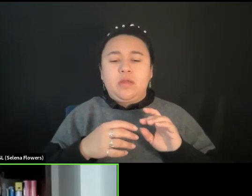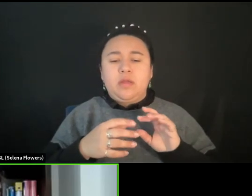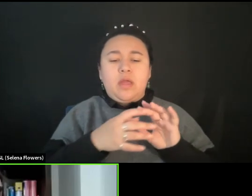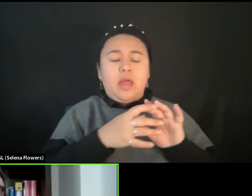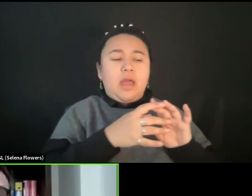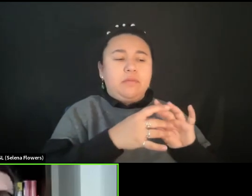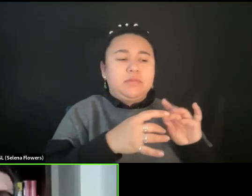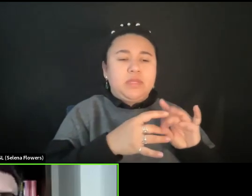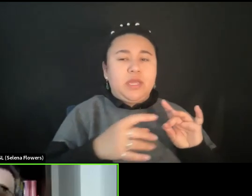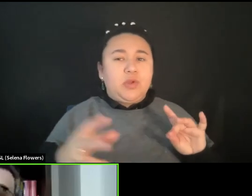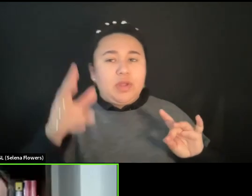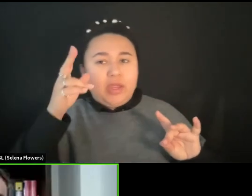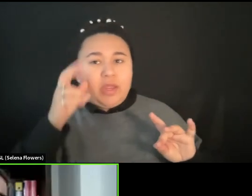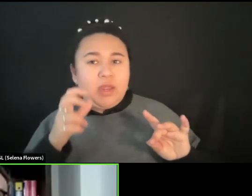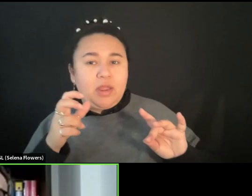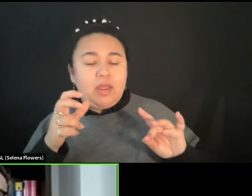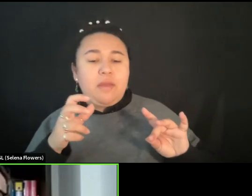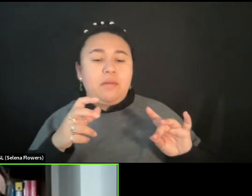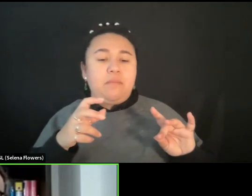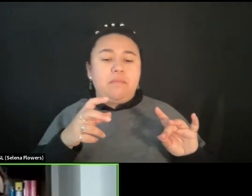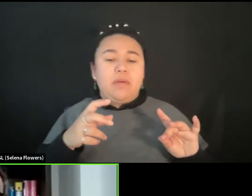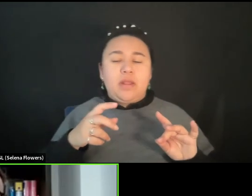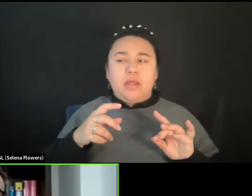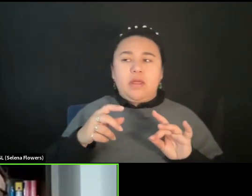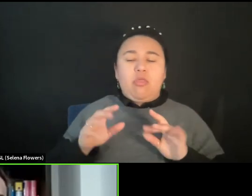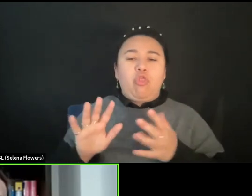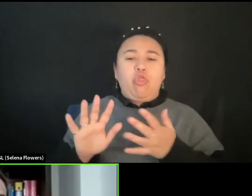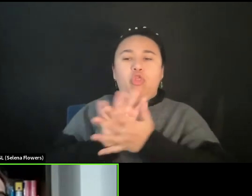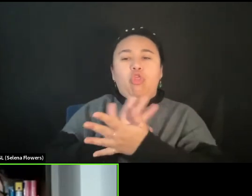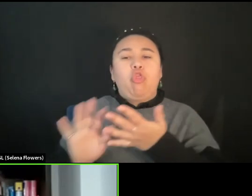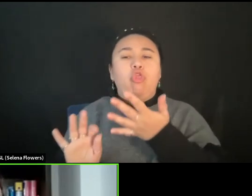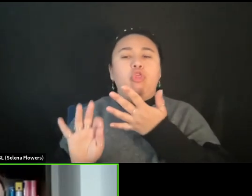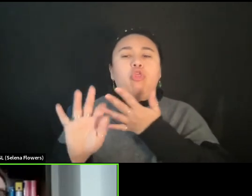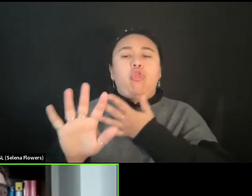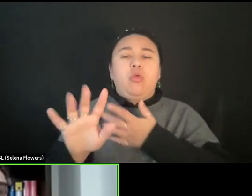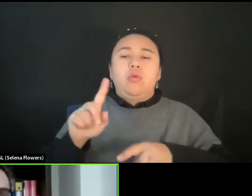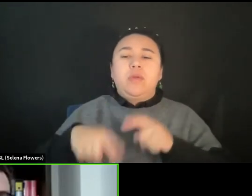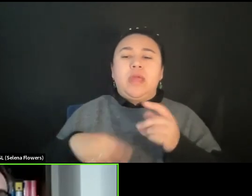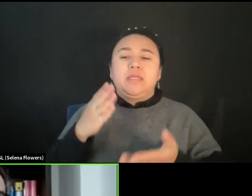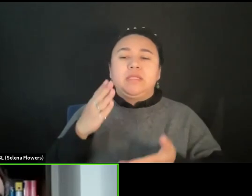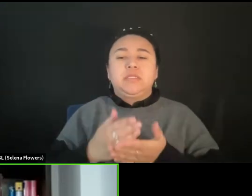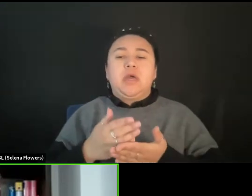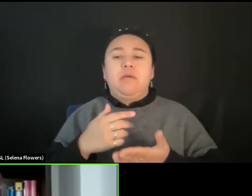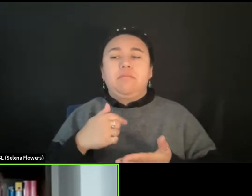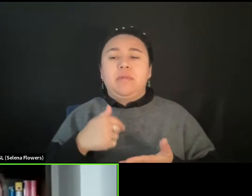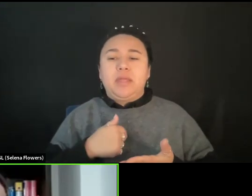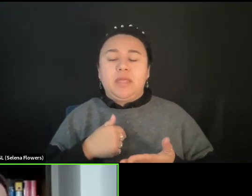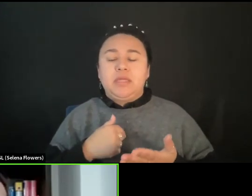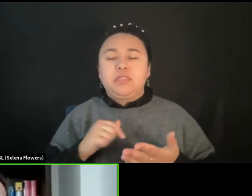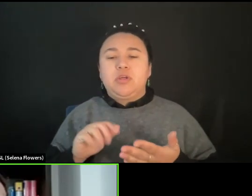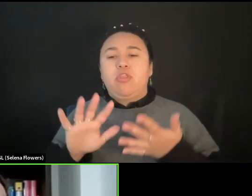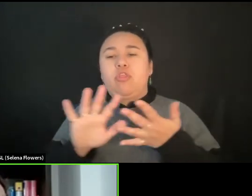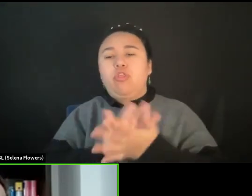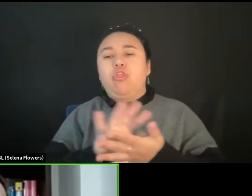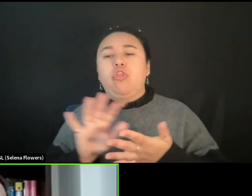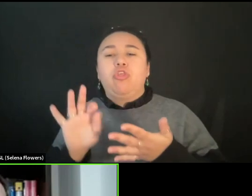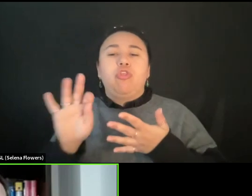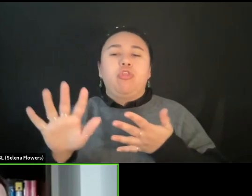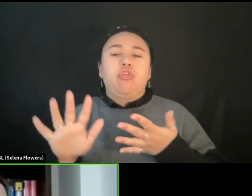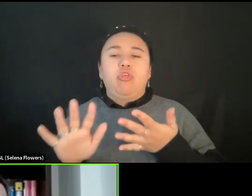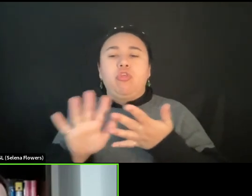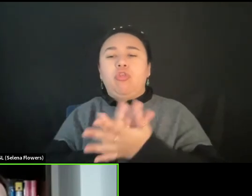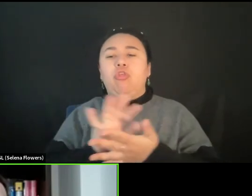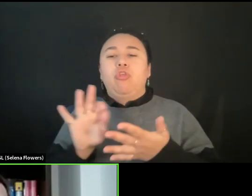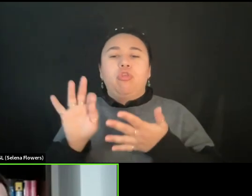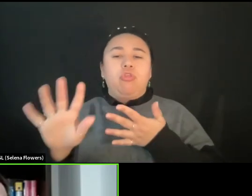it, but I can also say that I'm not saying this, so you, you can't stop me from saying it. But, and then these playfulness